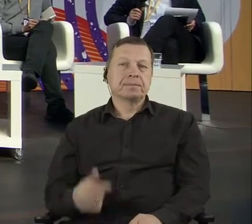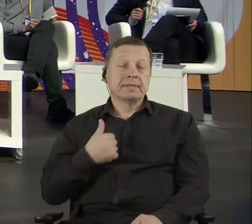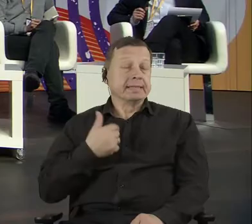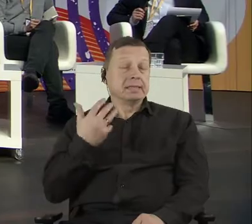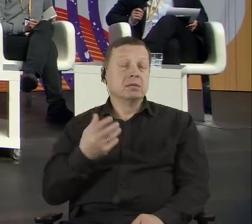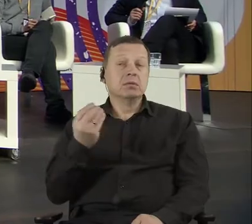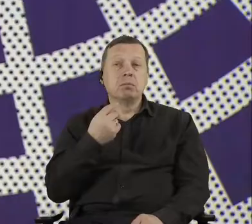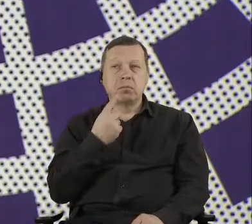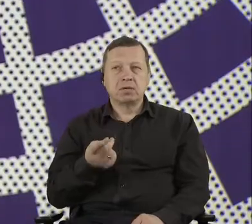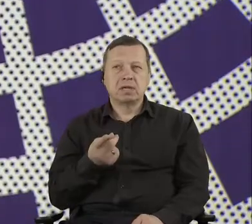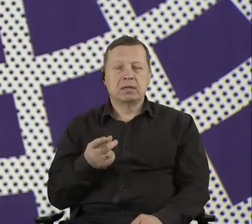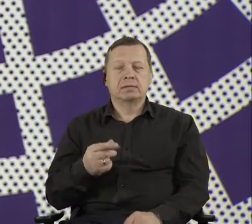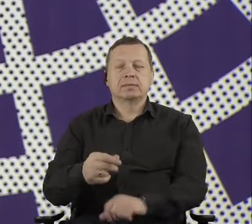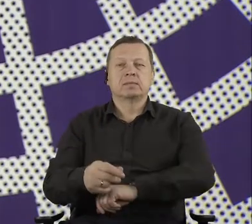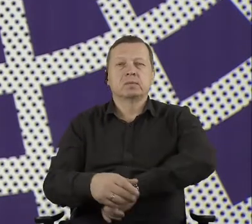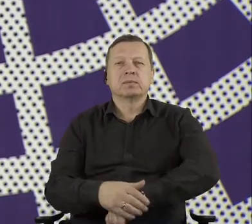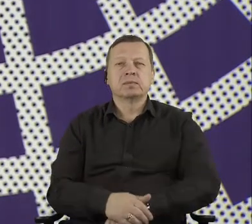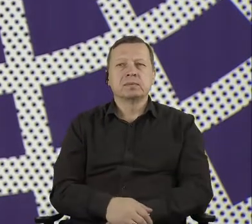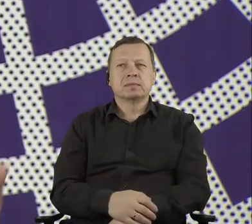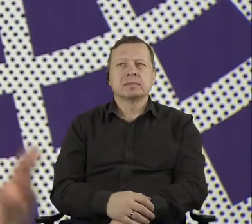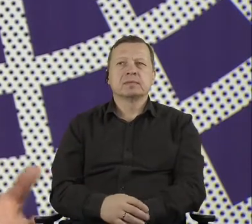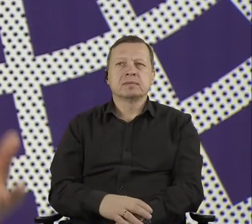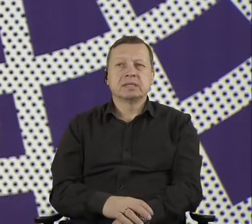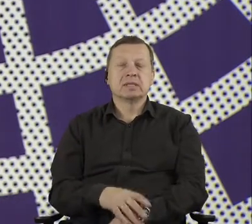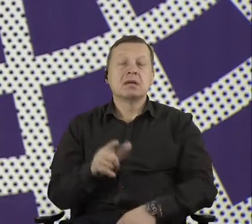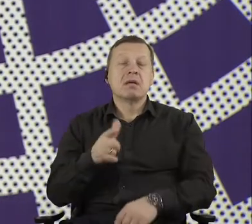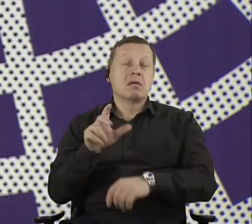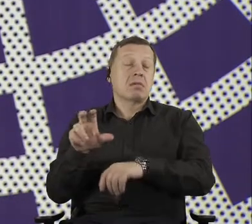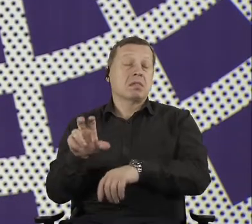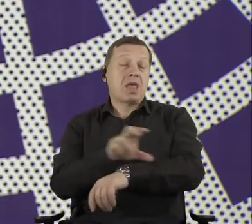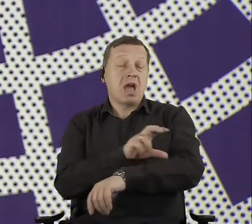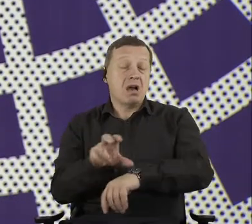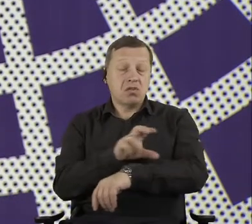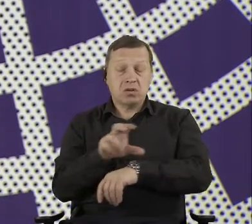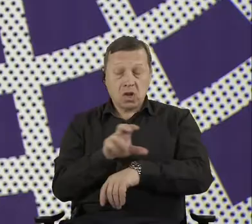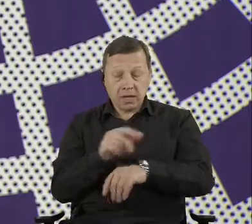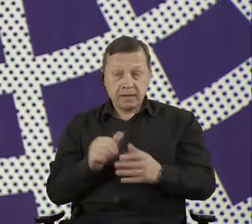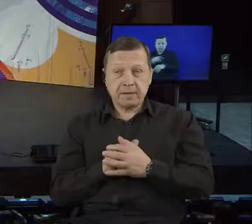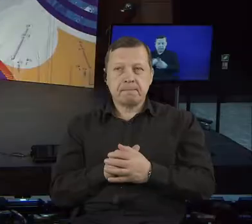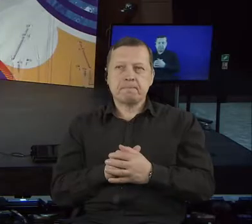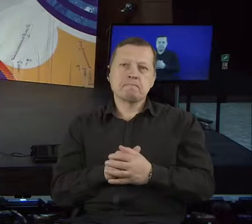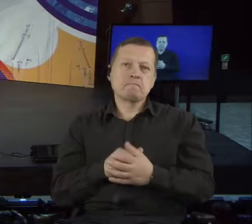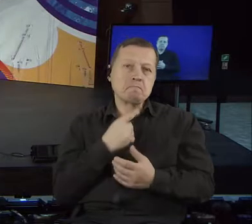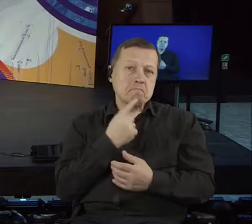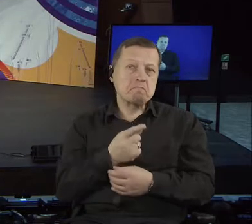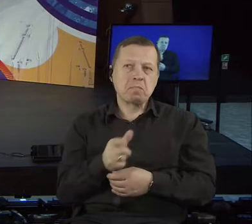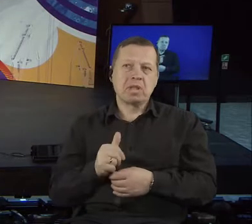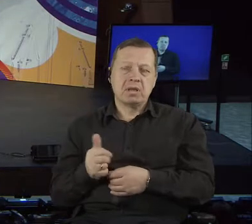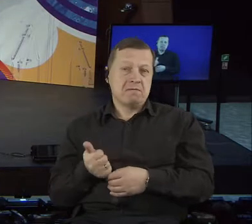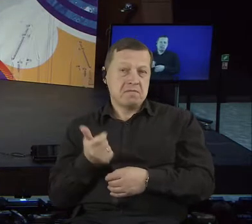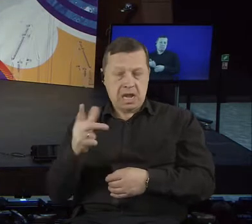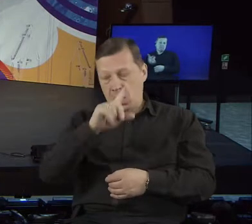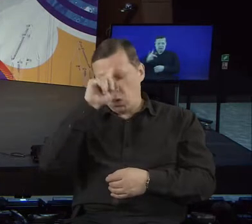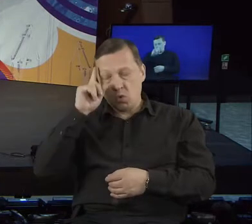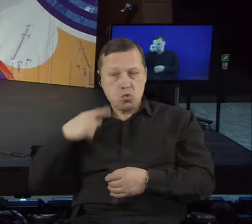we were hoping that technology brings more people to decision making processes, to designing their everyday things,